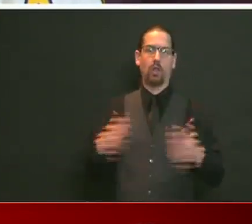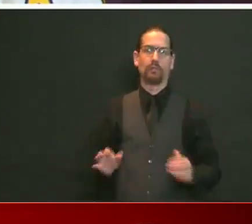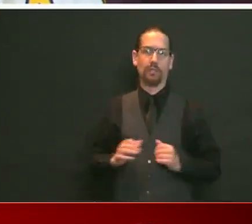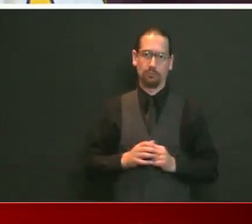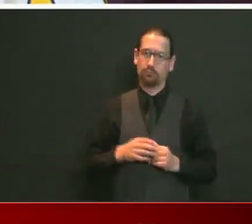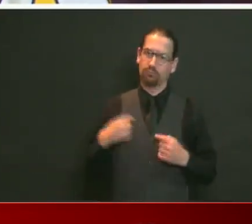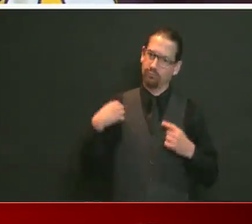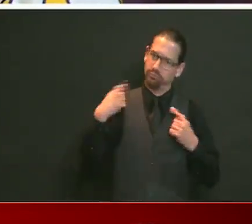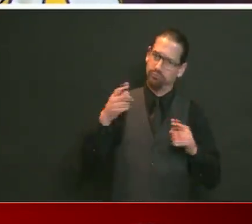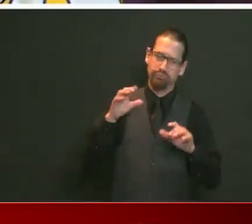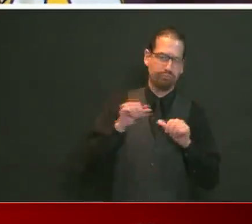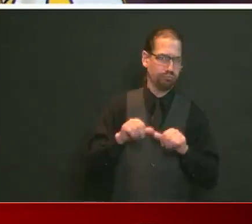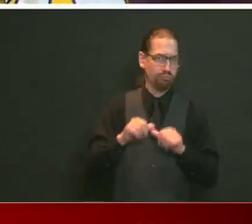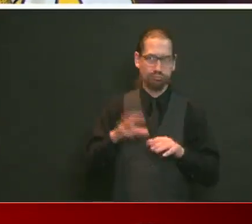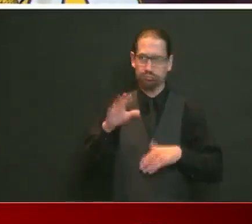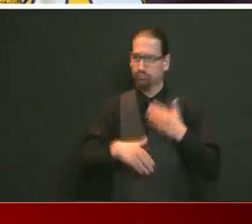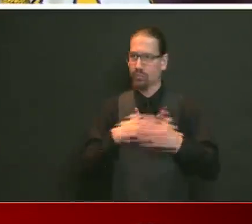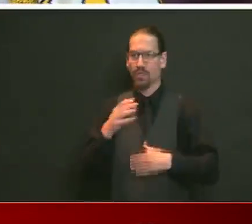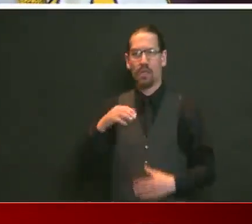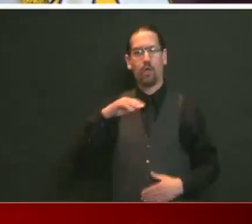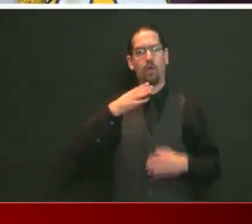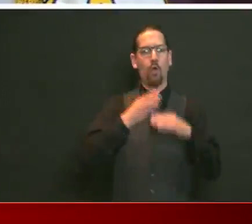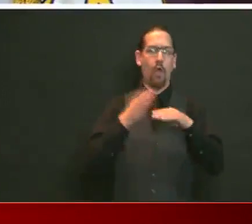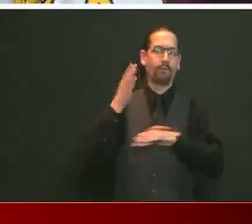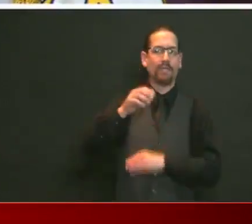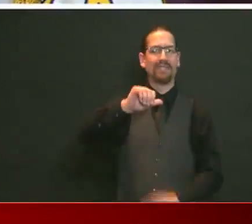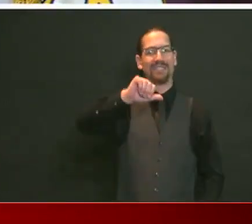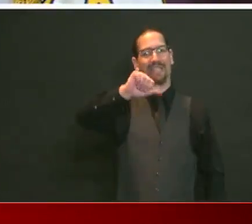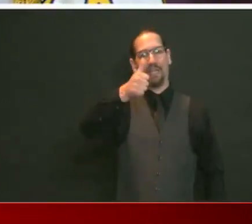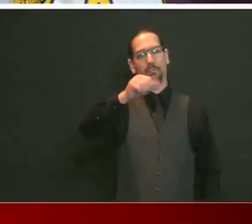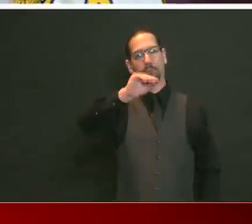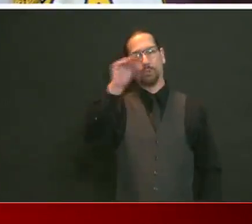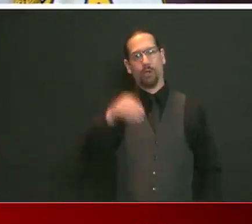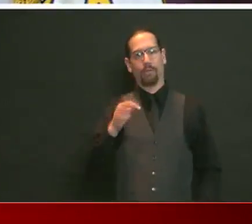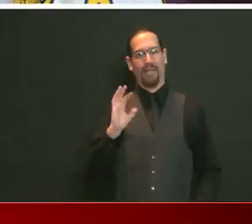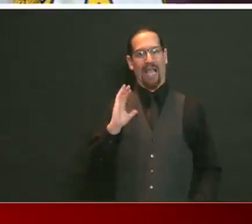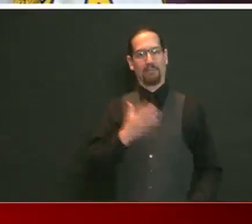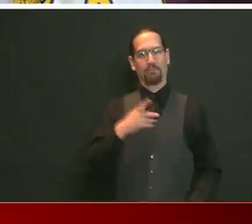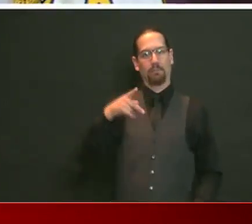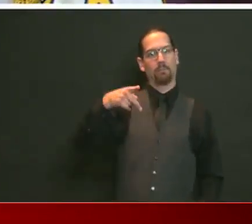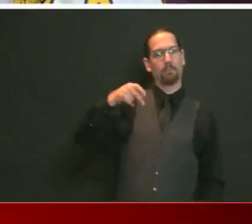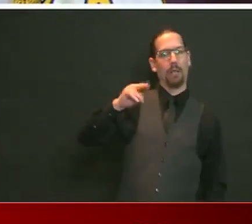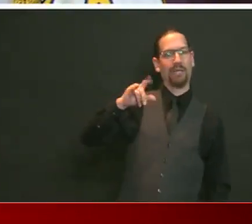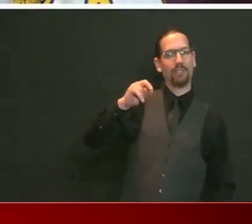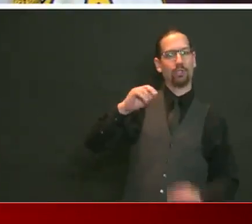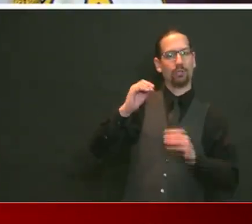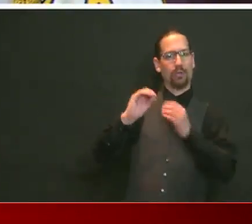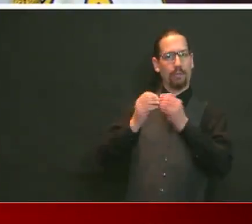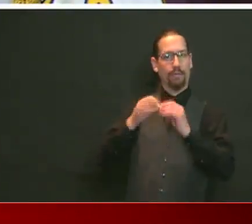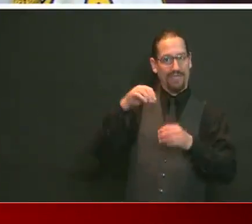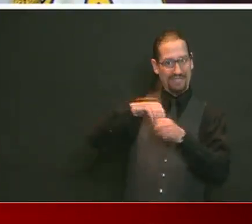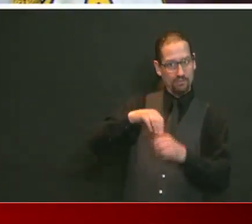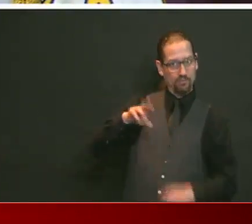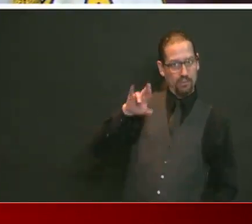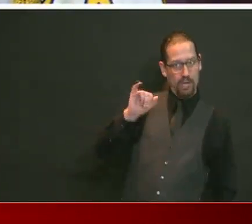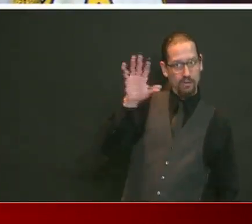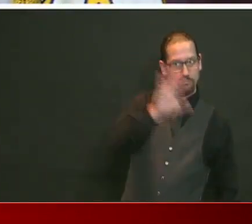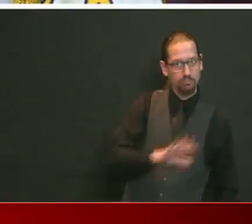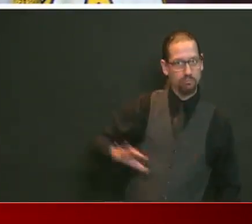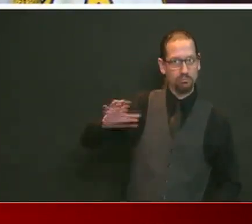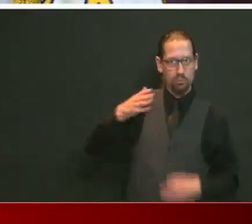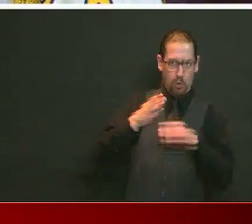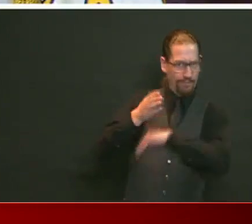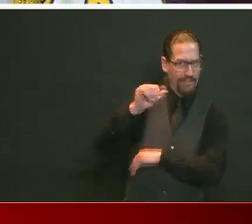10% of our population, far exceeding what's occurring in other states. We want to continue to